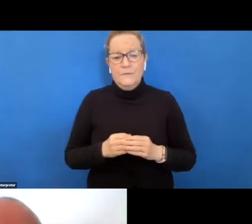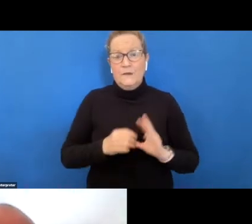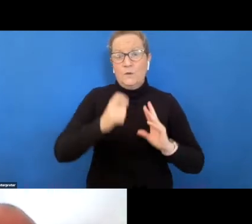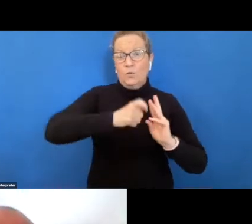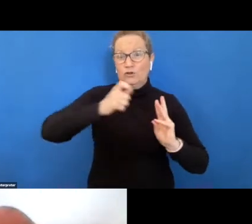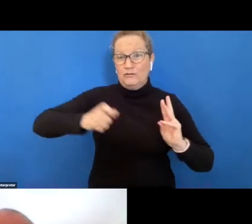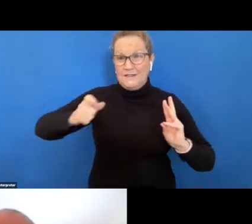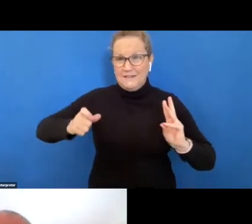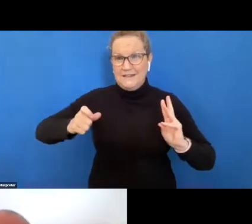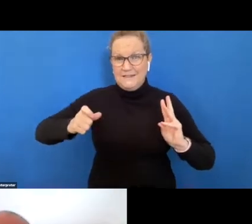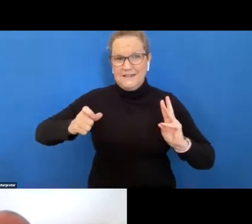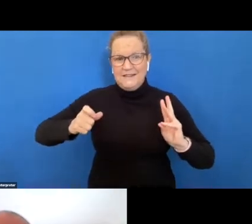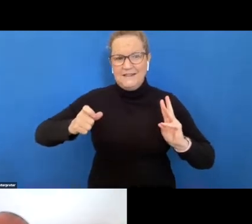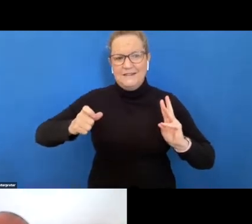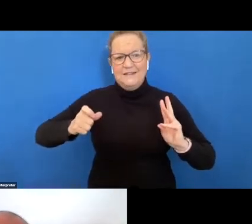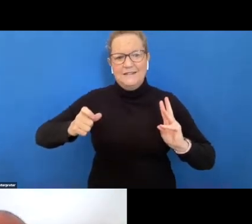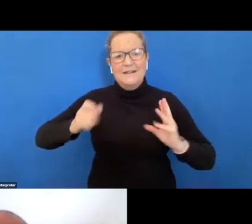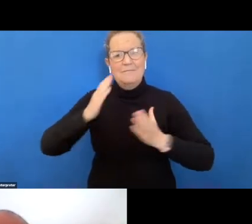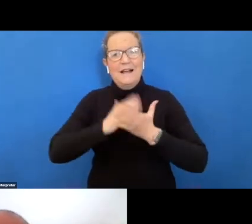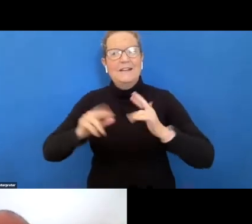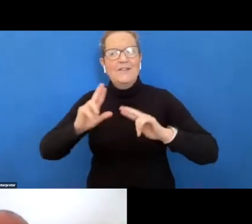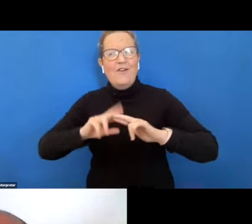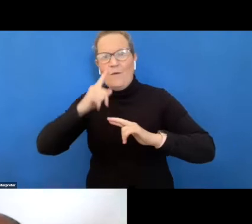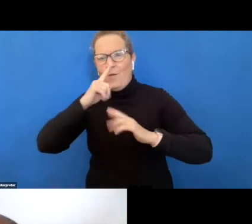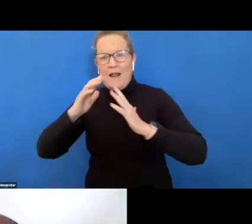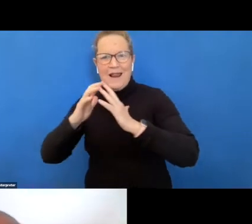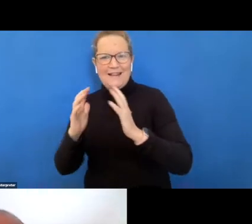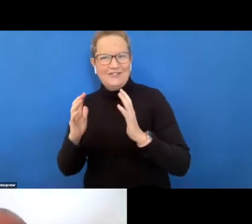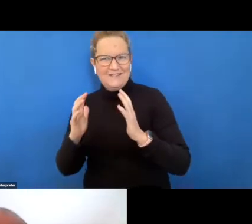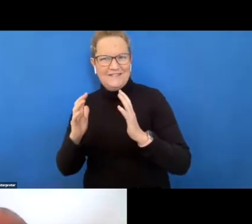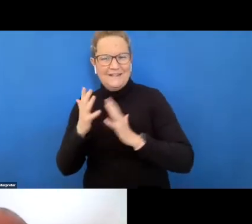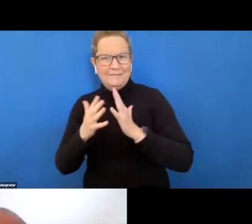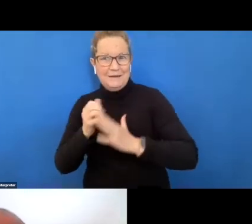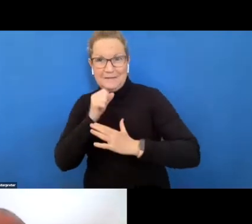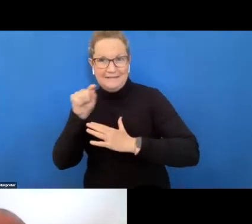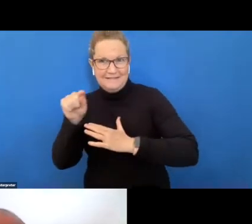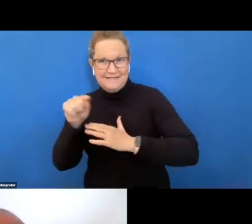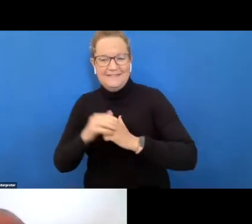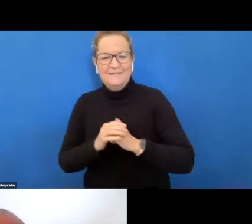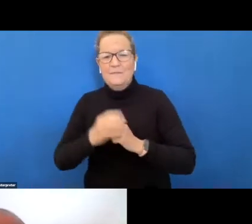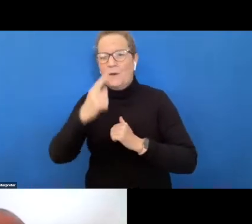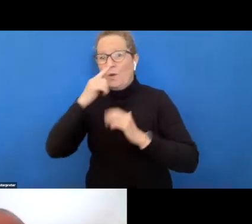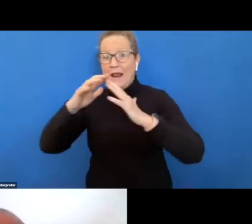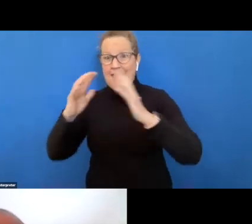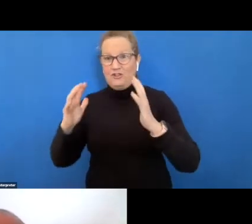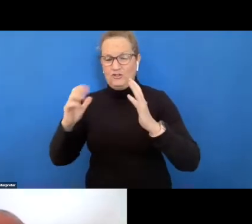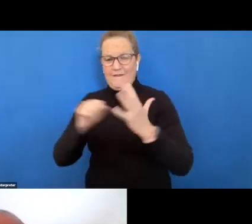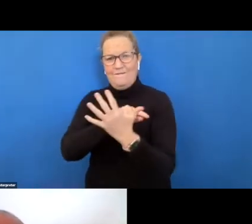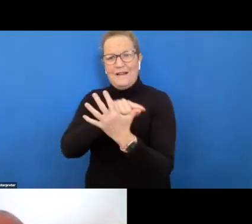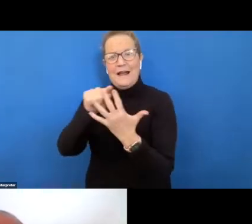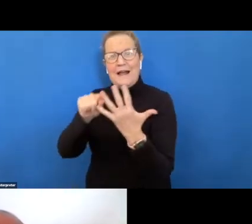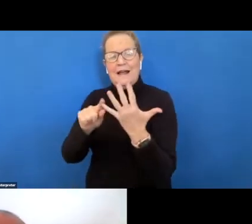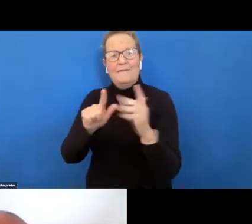part of the cooan nation so cooan means man in the cooan nation there were five language groups